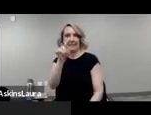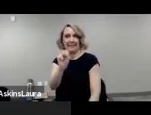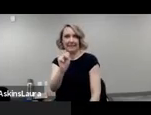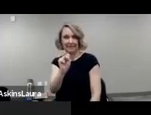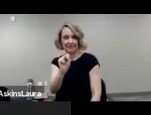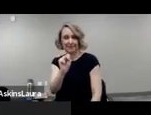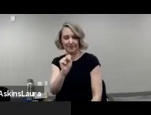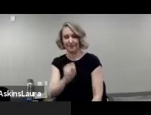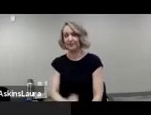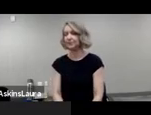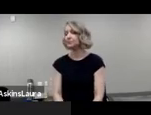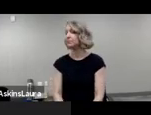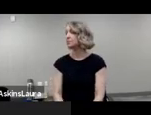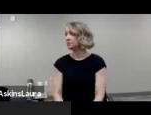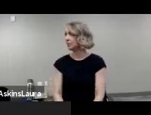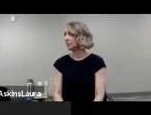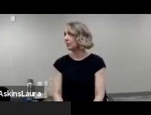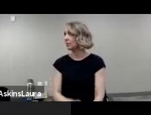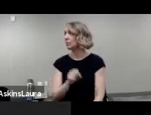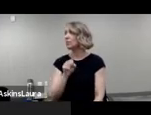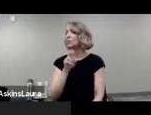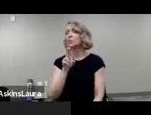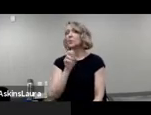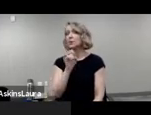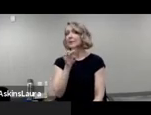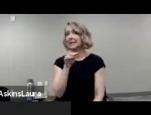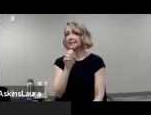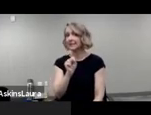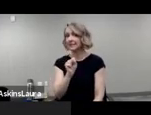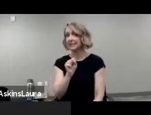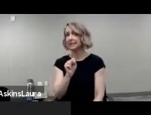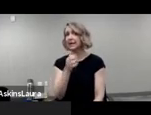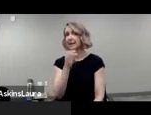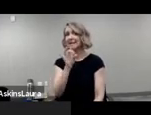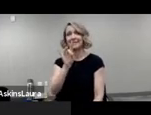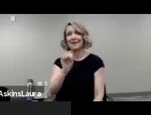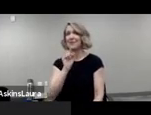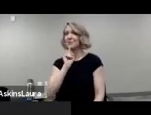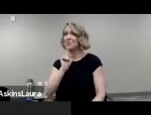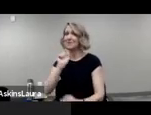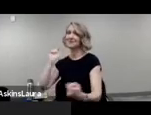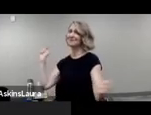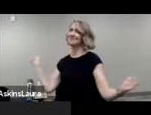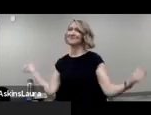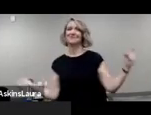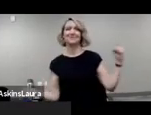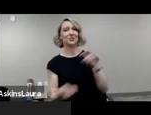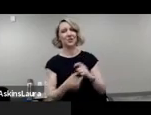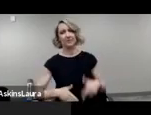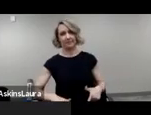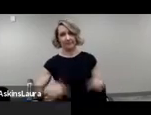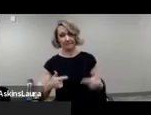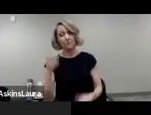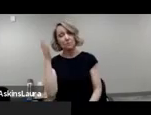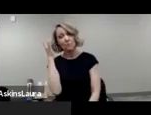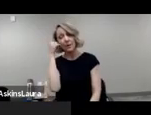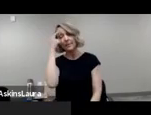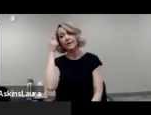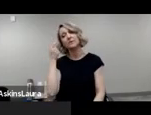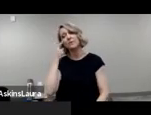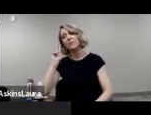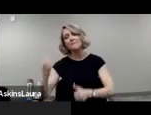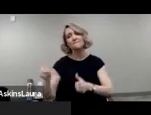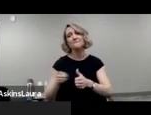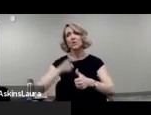So, the U.S. in 1980 changed my life. Why? Because for the